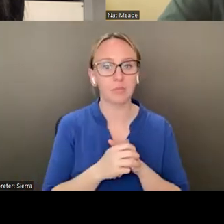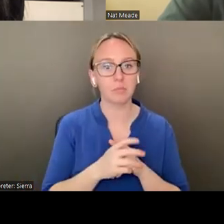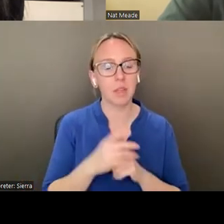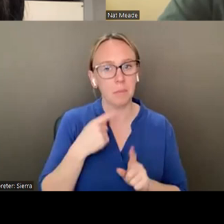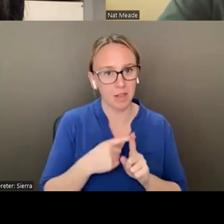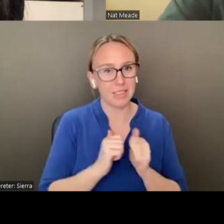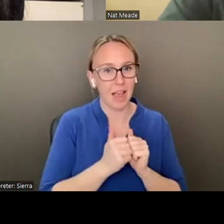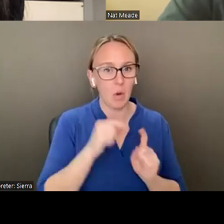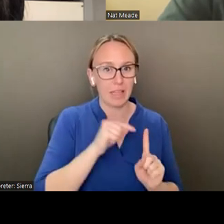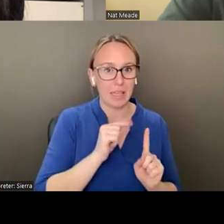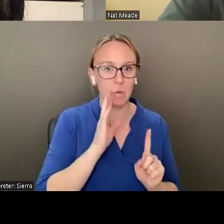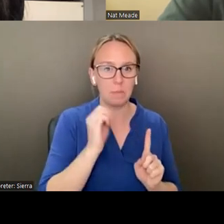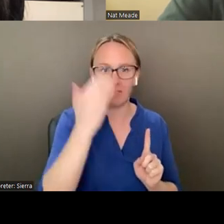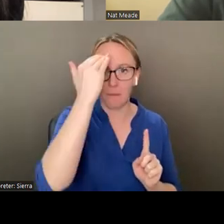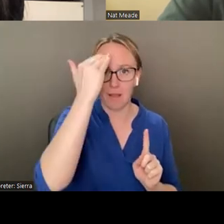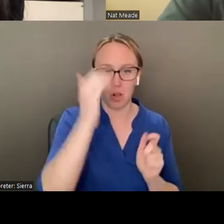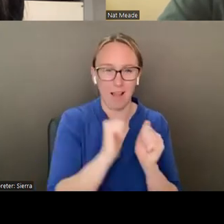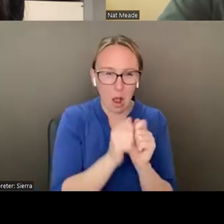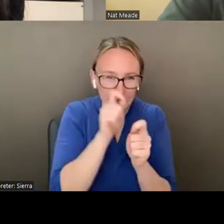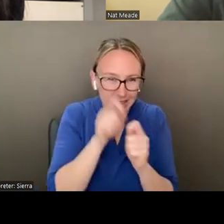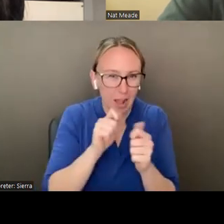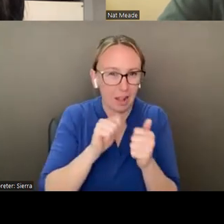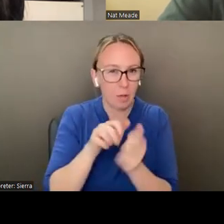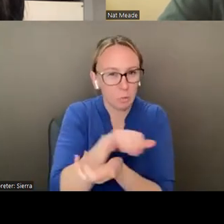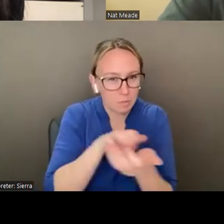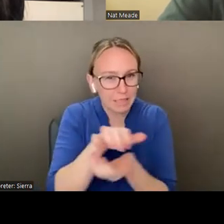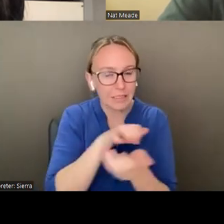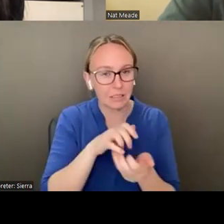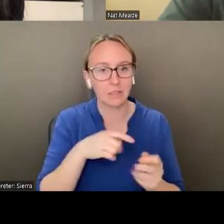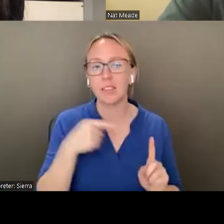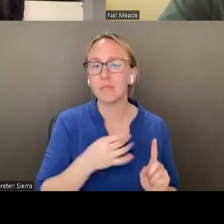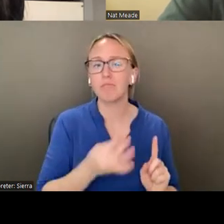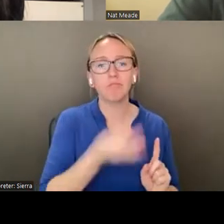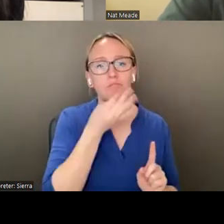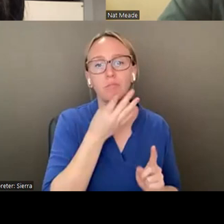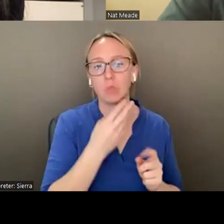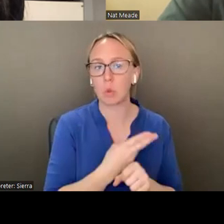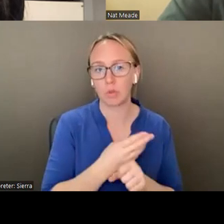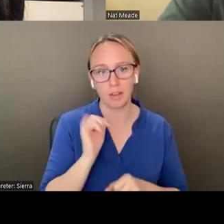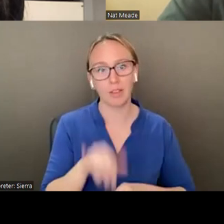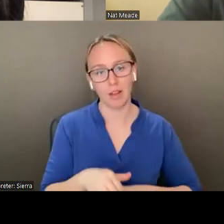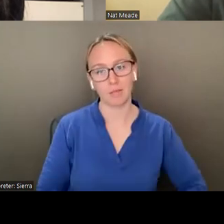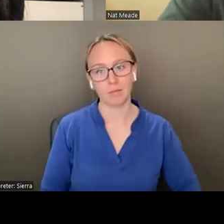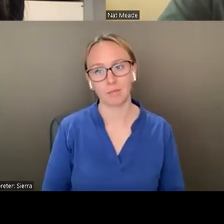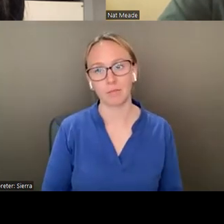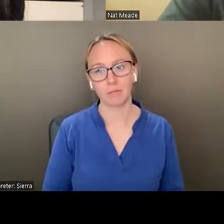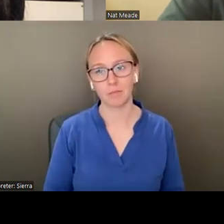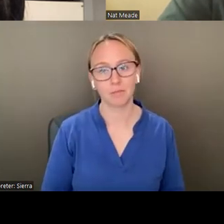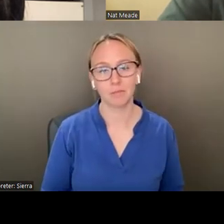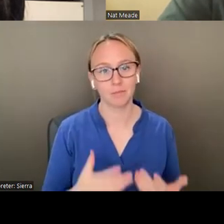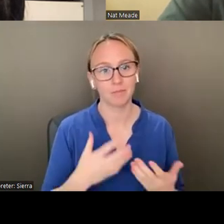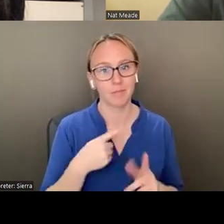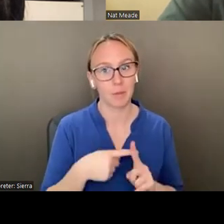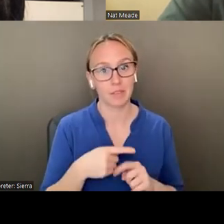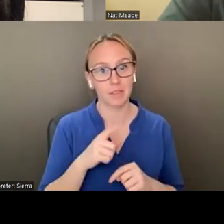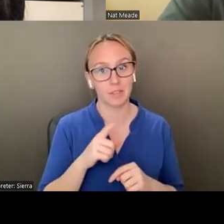specific consistency and how he was a master of, of using that material. Uh, and the only one